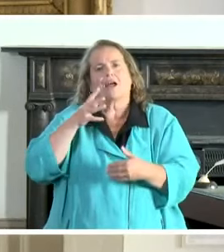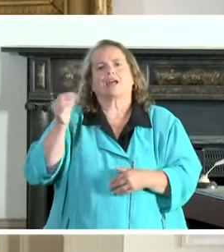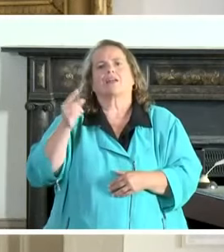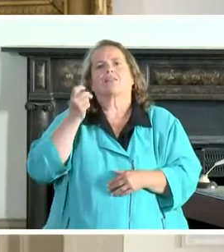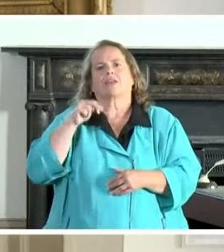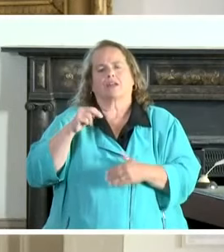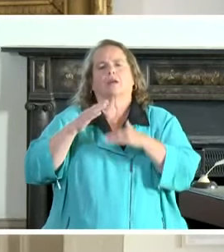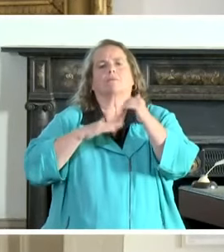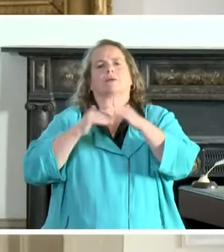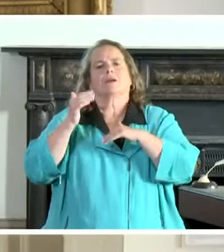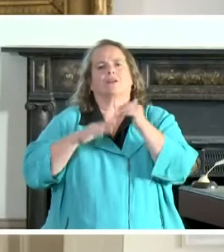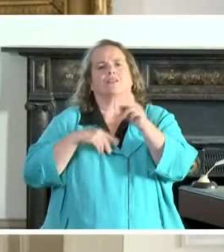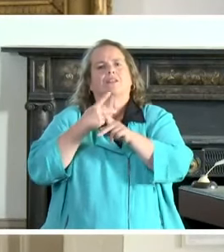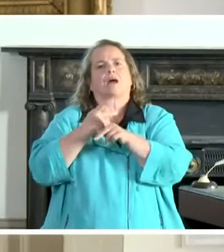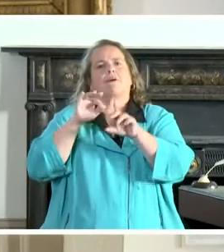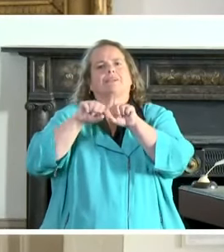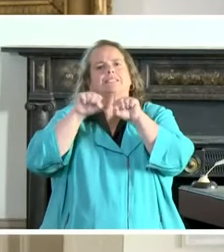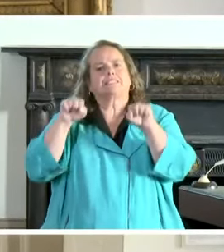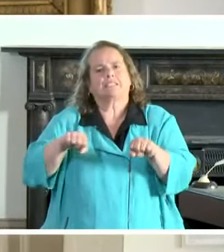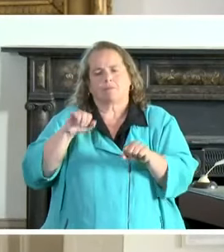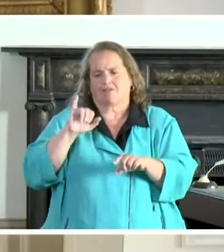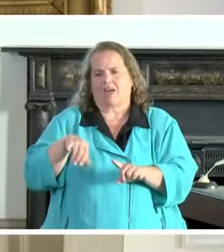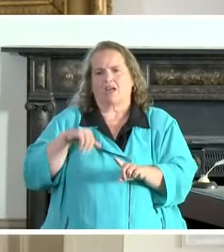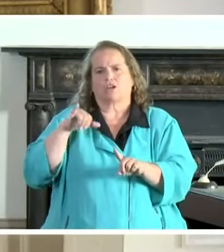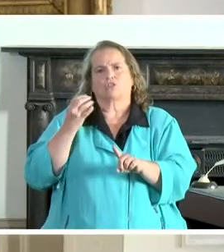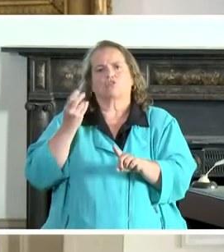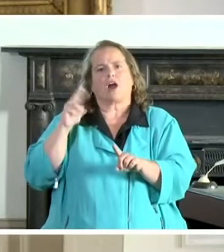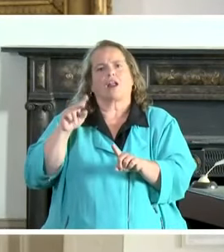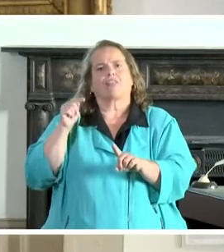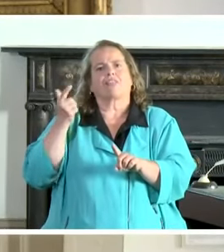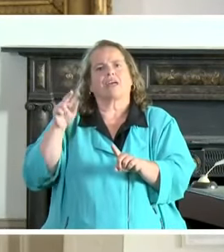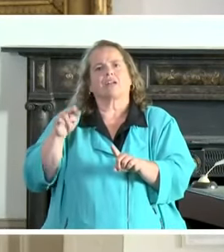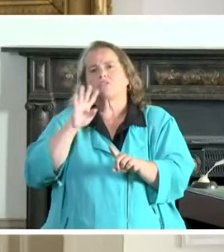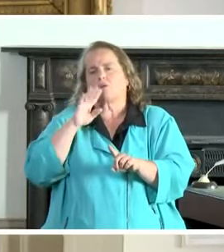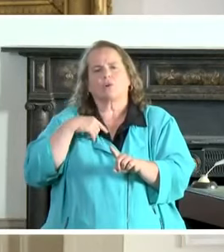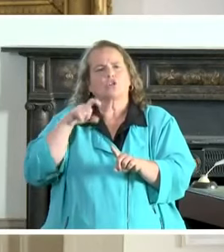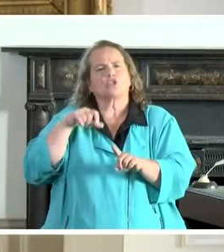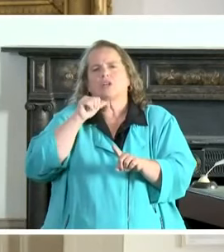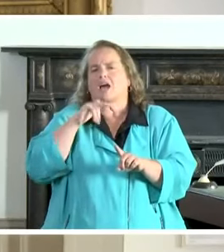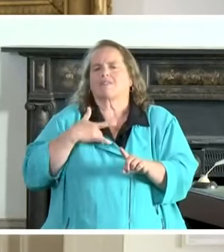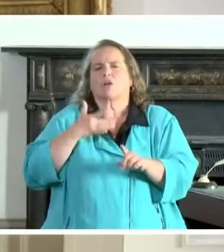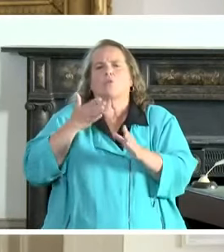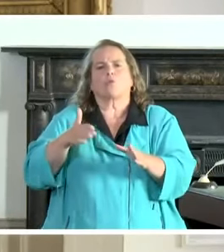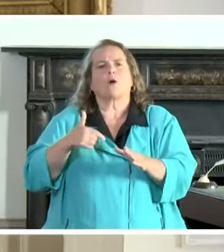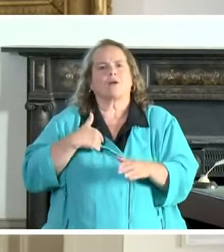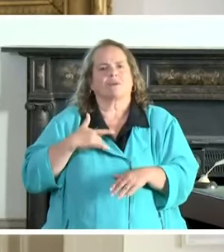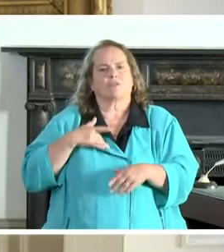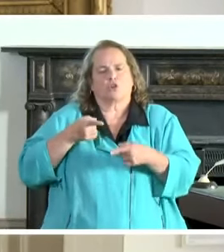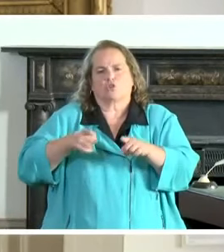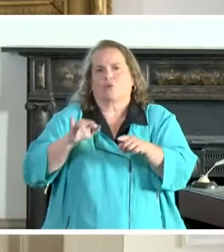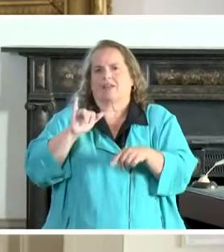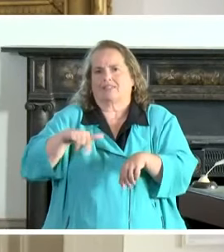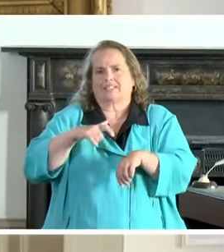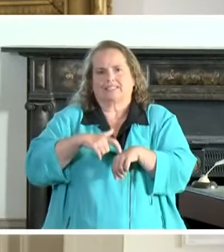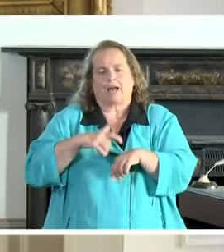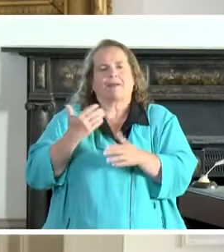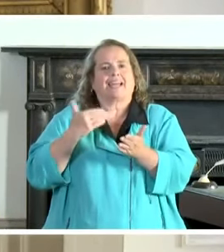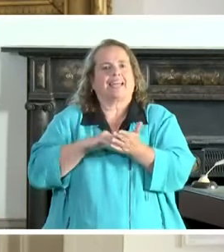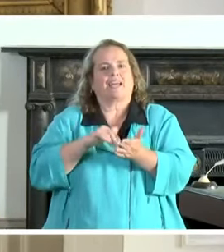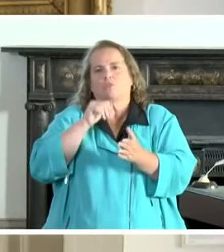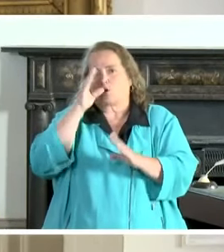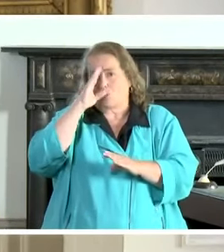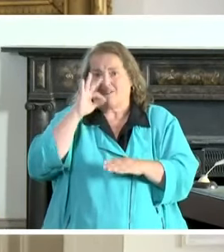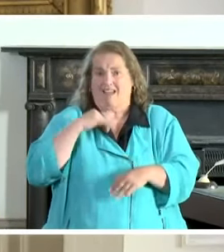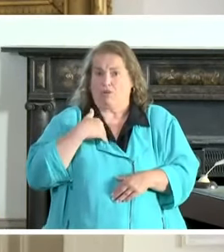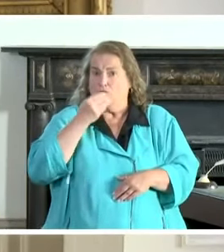build the type of systems that Jonathan was talking about to where we never have to feel the way that we have felt during this. Again, we never have to worry about if there's food on the